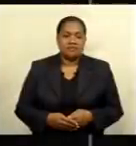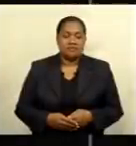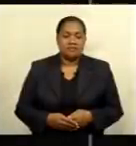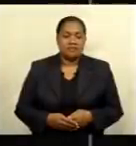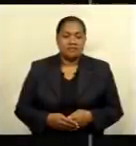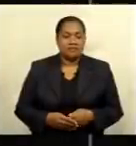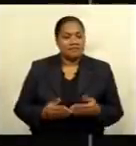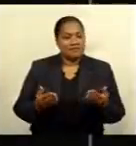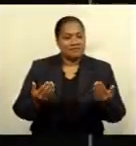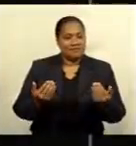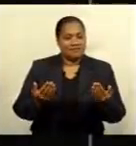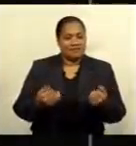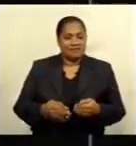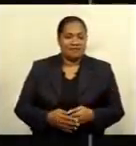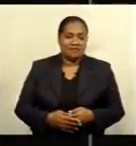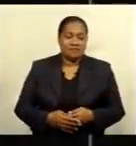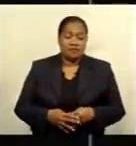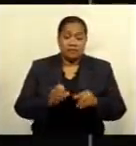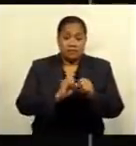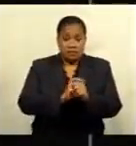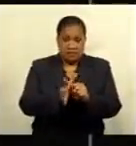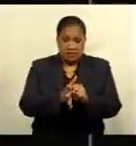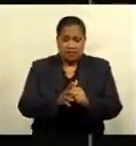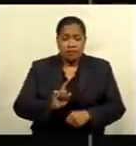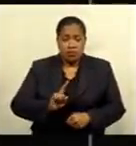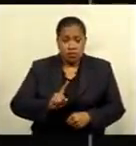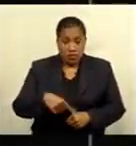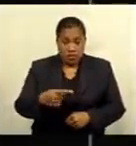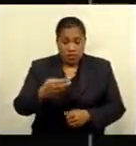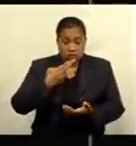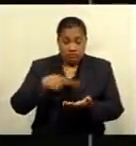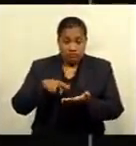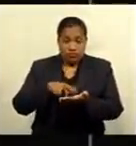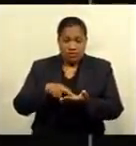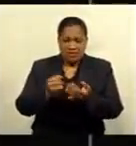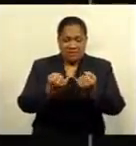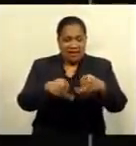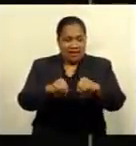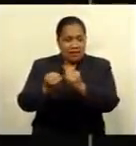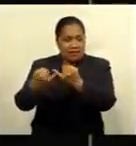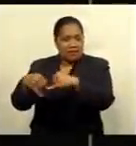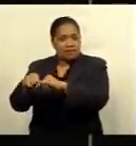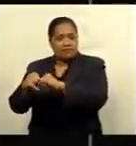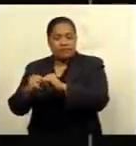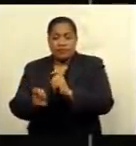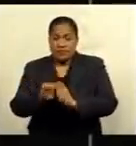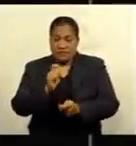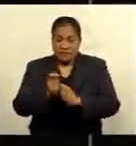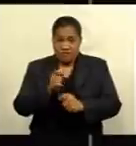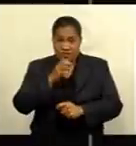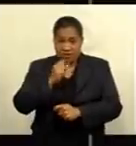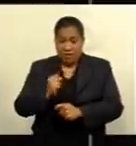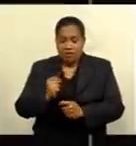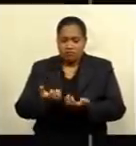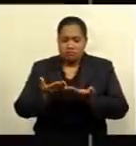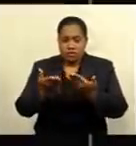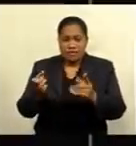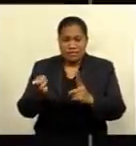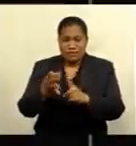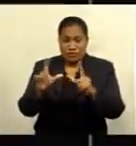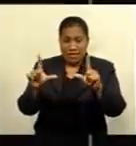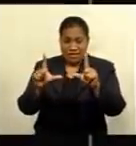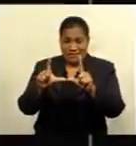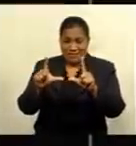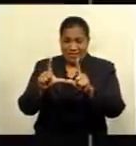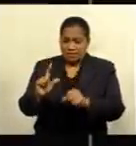Welcome back. As COVID cases continue to be recorded in maritime areas, fishermen given special licenses are not to